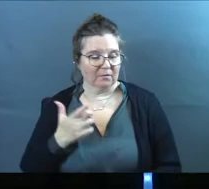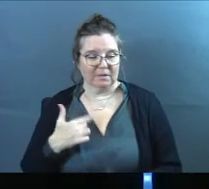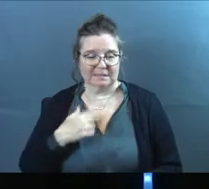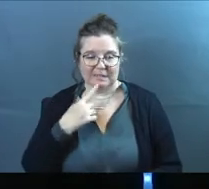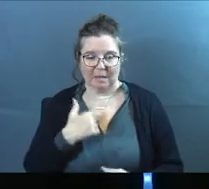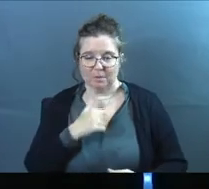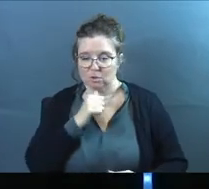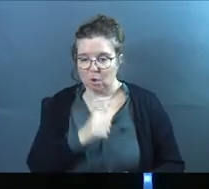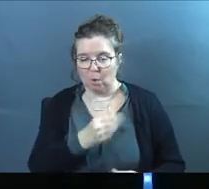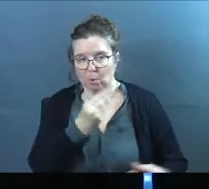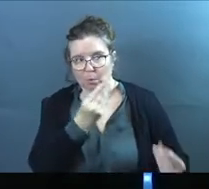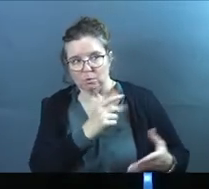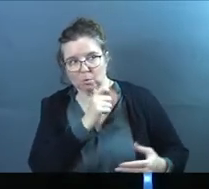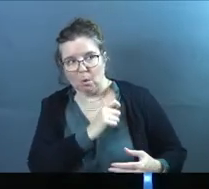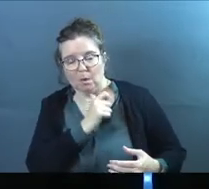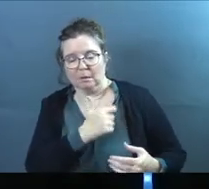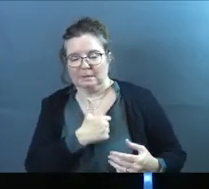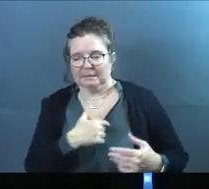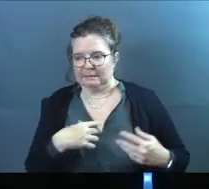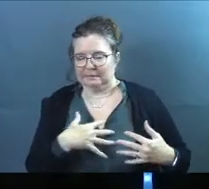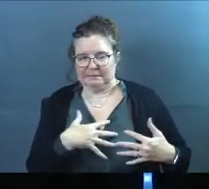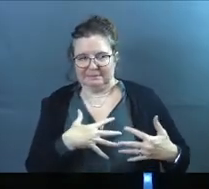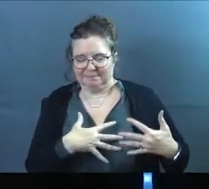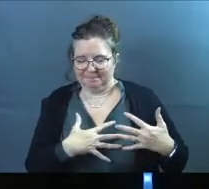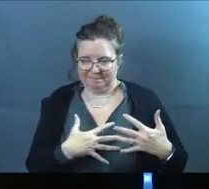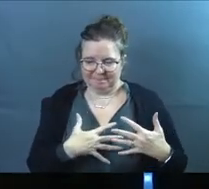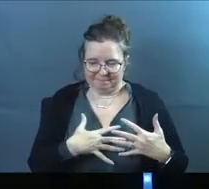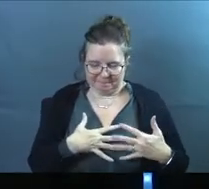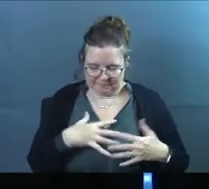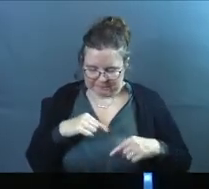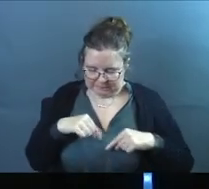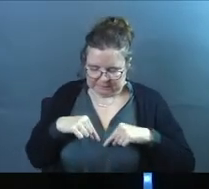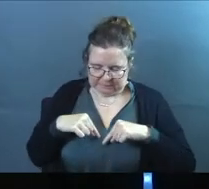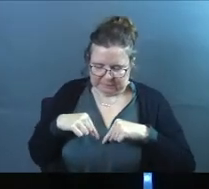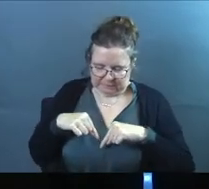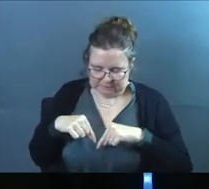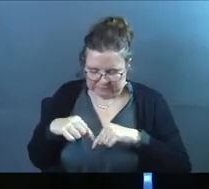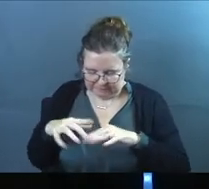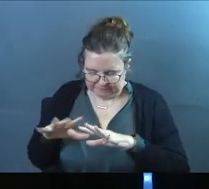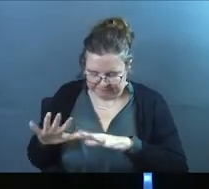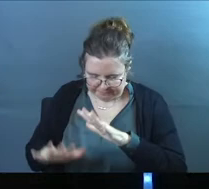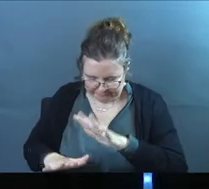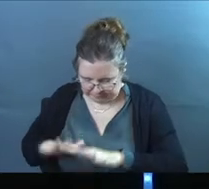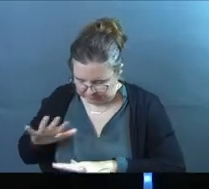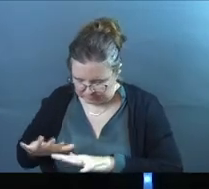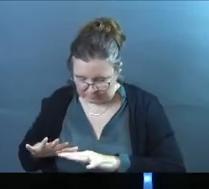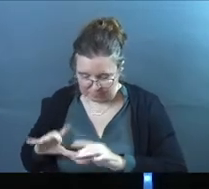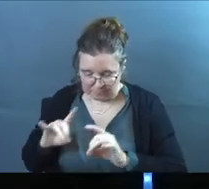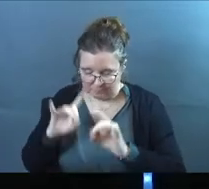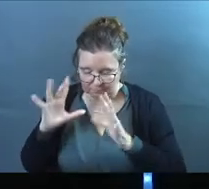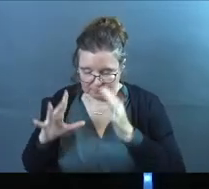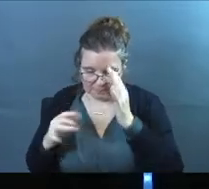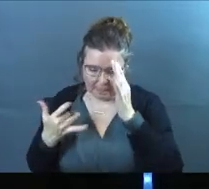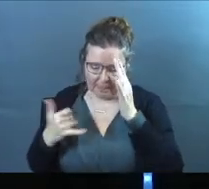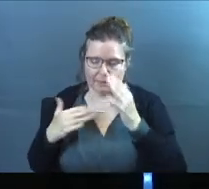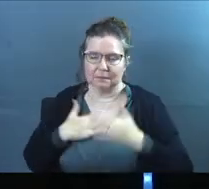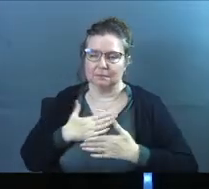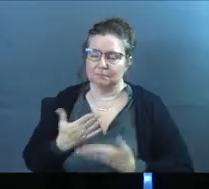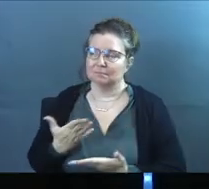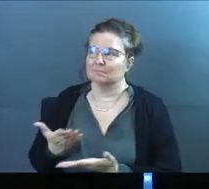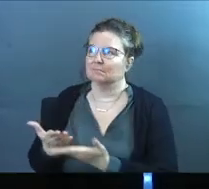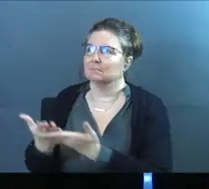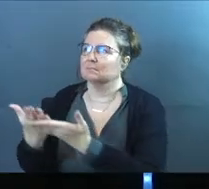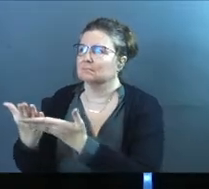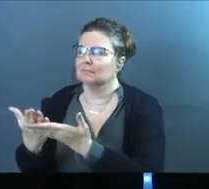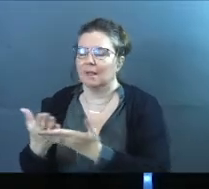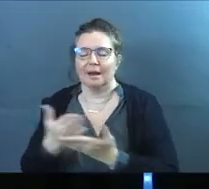is telling me, don't, God. I come trembling, like I come in shambles, broken, just nasty bad, God. That's how I come to you. And you're like,